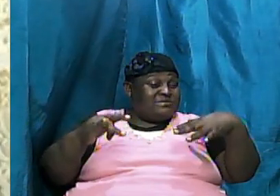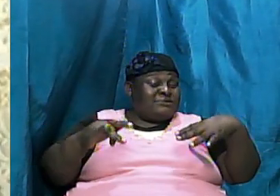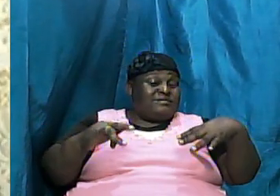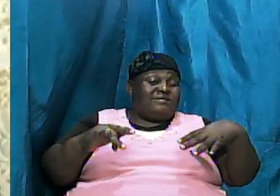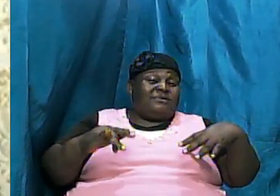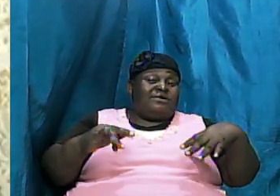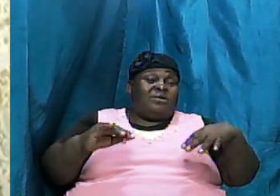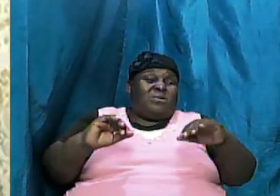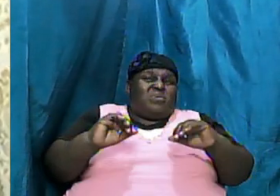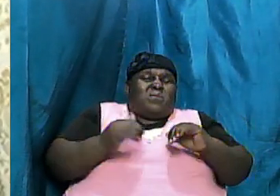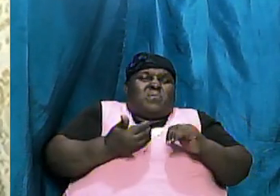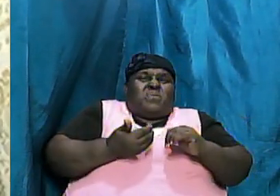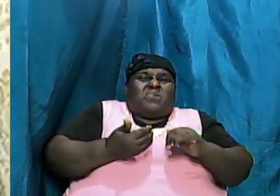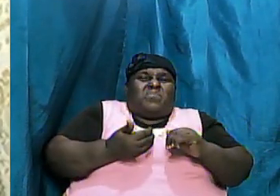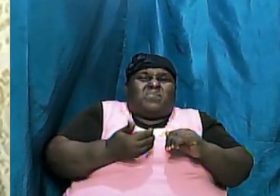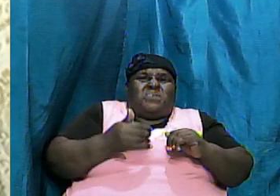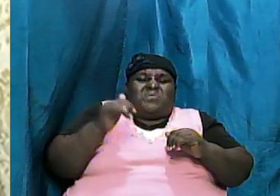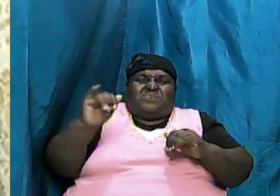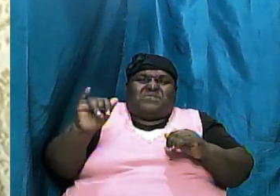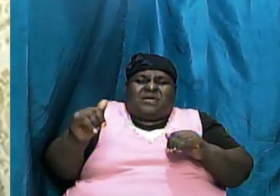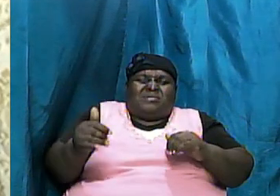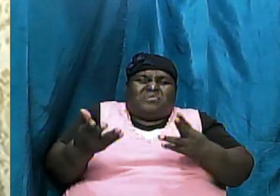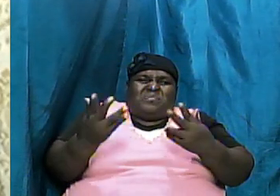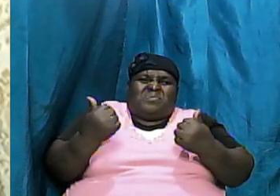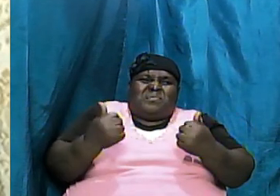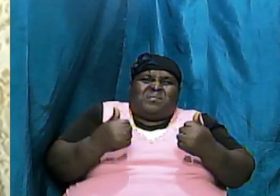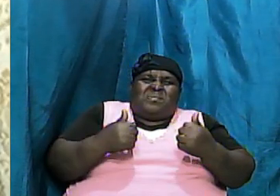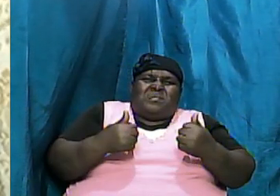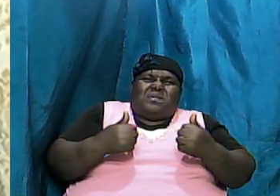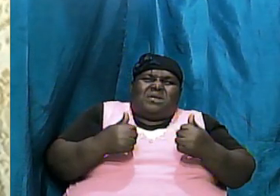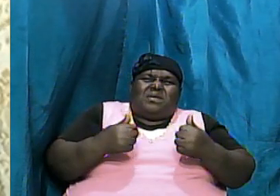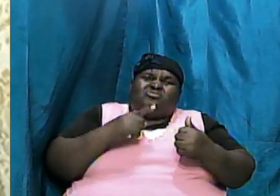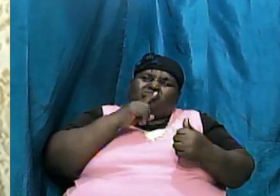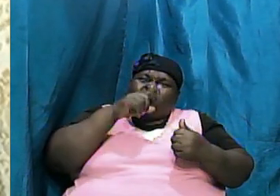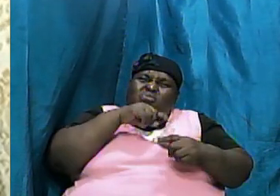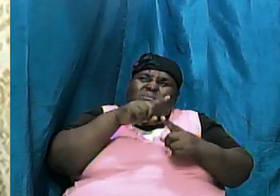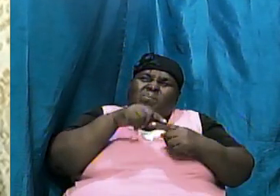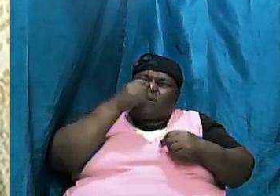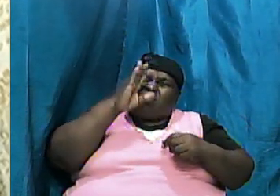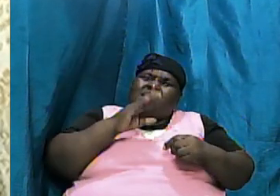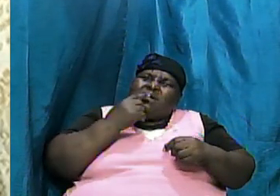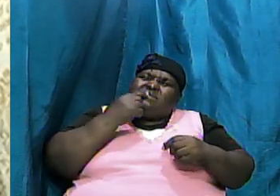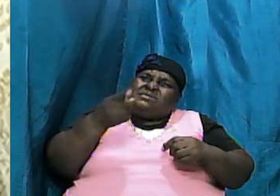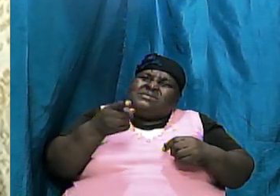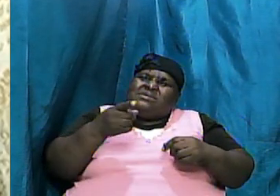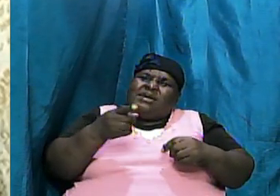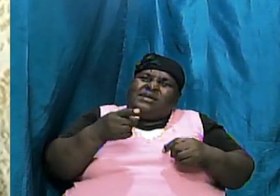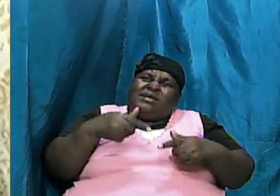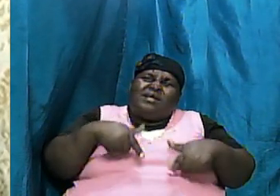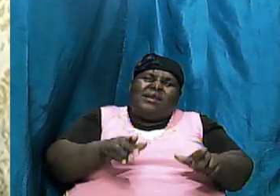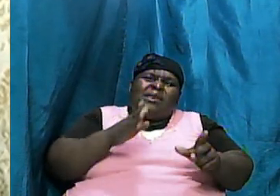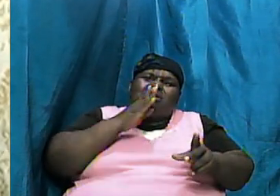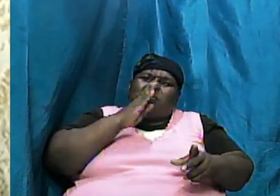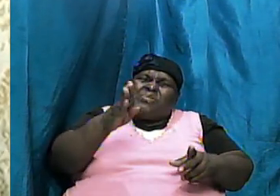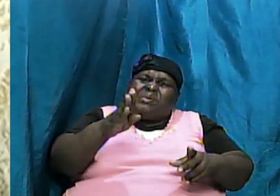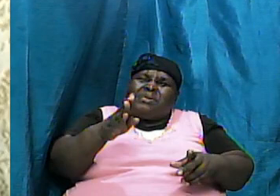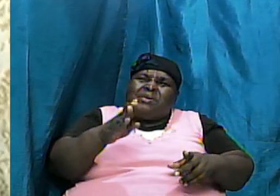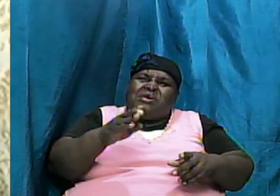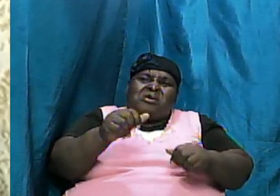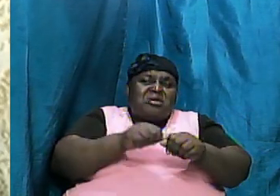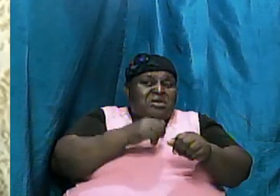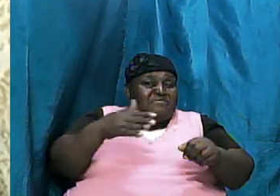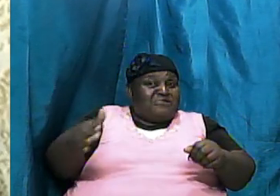with the fact that it was when God said let there be that everything happened how come